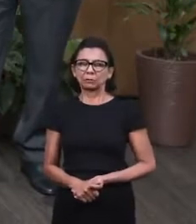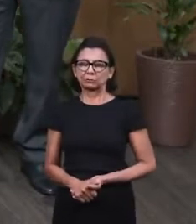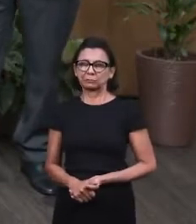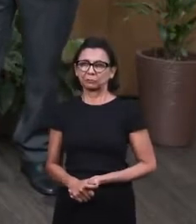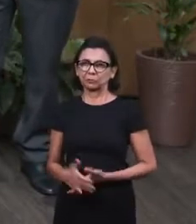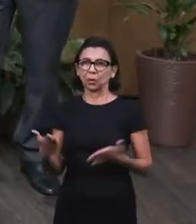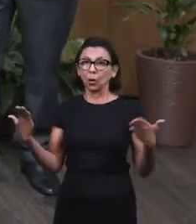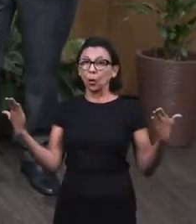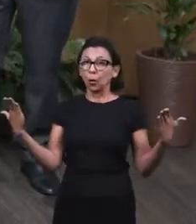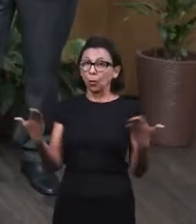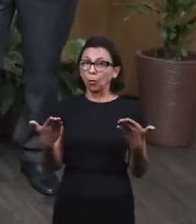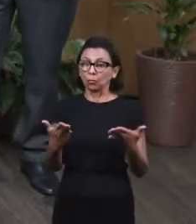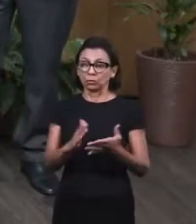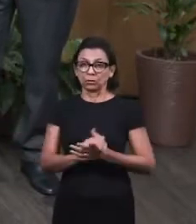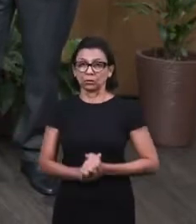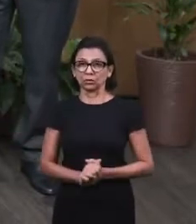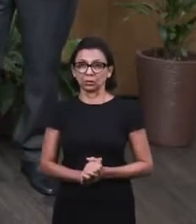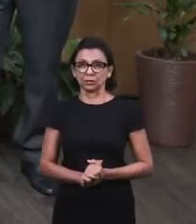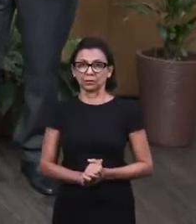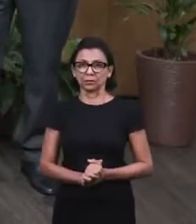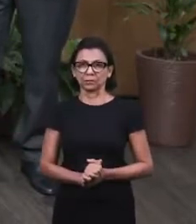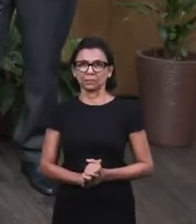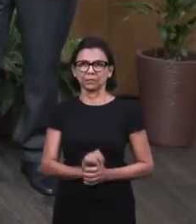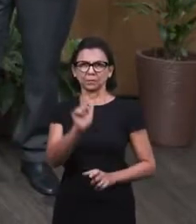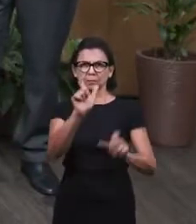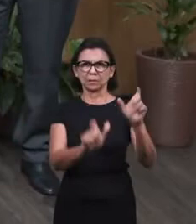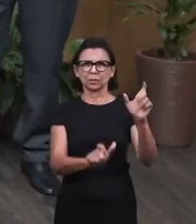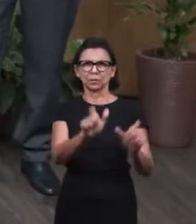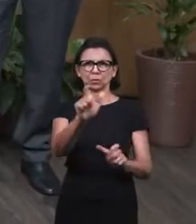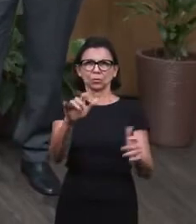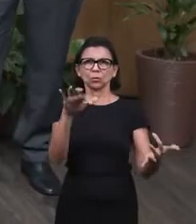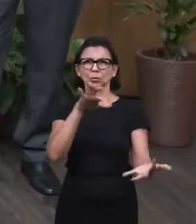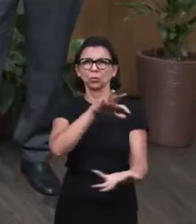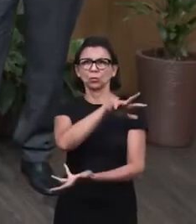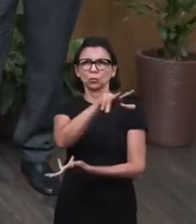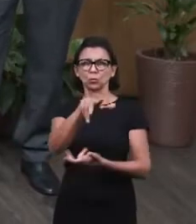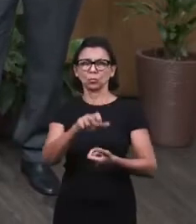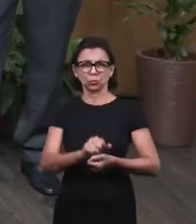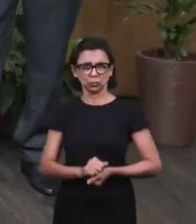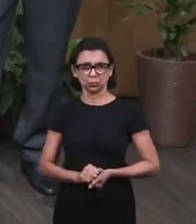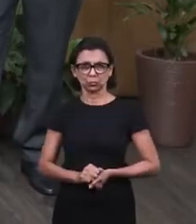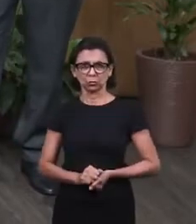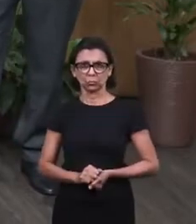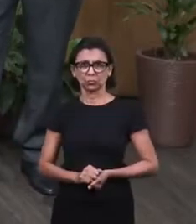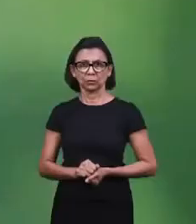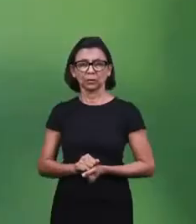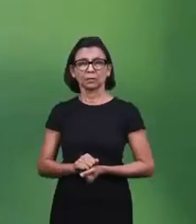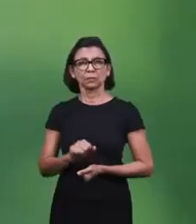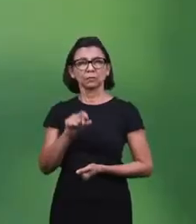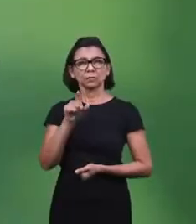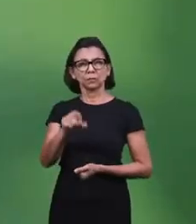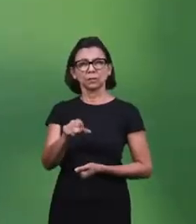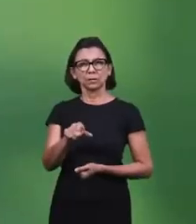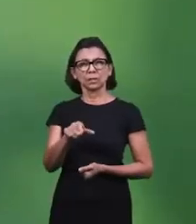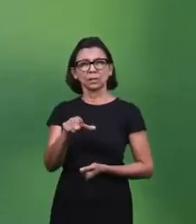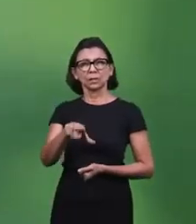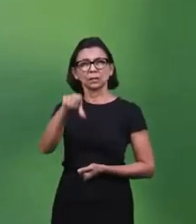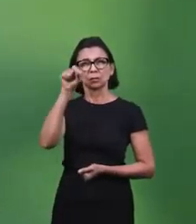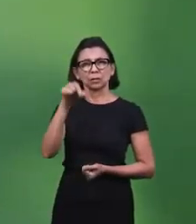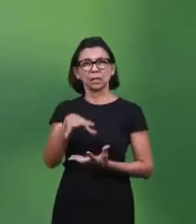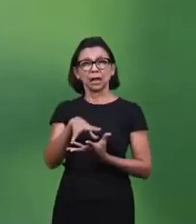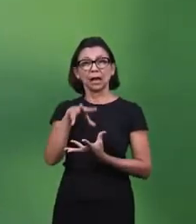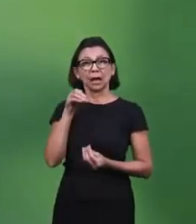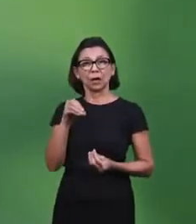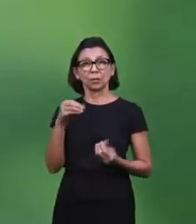choose where and which place your soul will live eternally, that